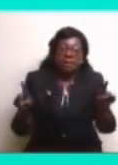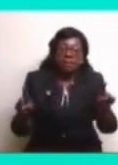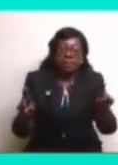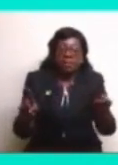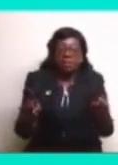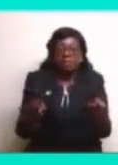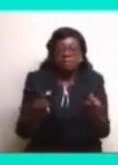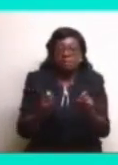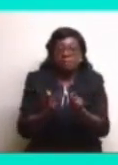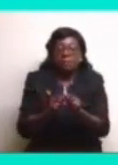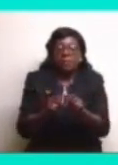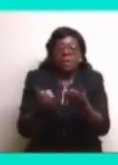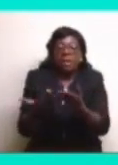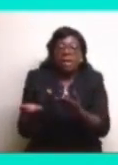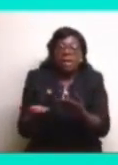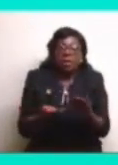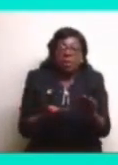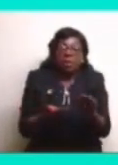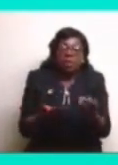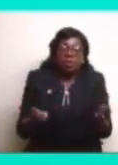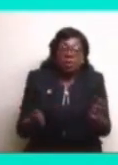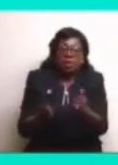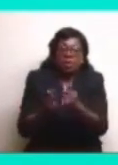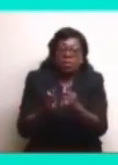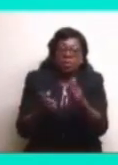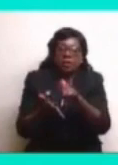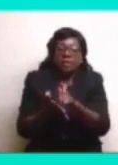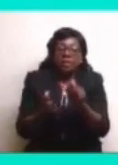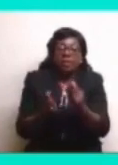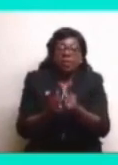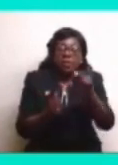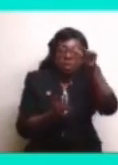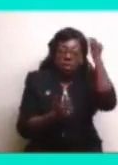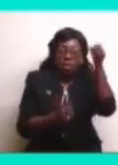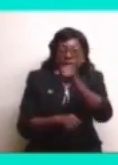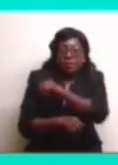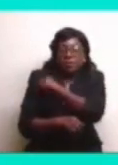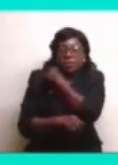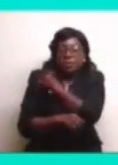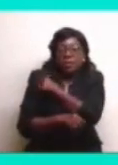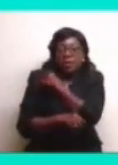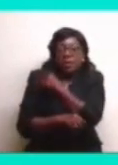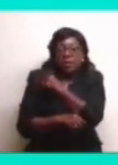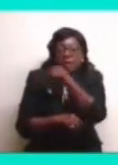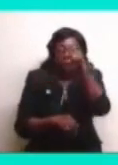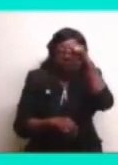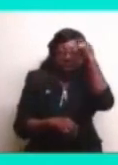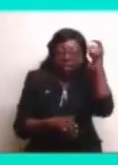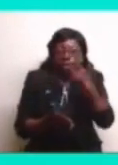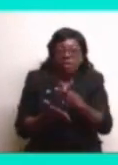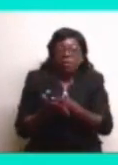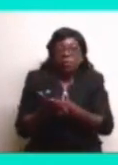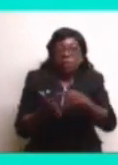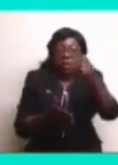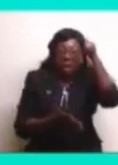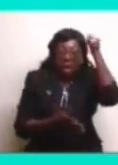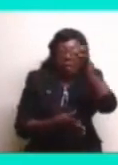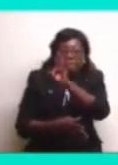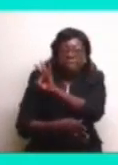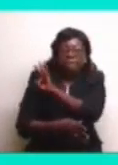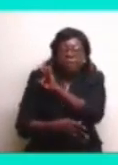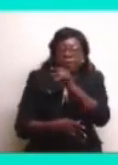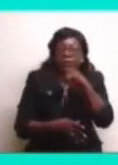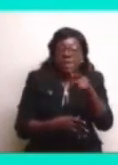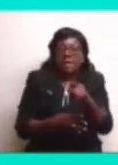And I want to associate that with George Smith because what Arthur Folks says is a telling point